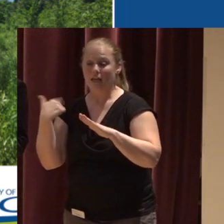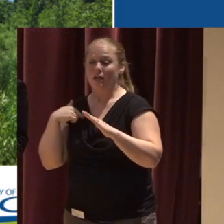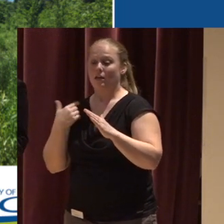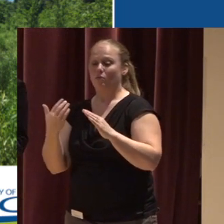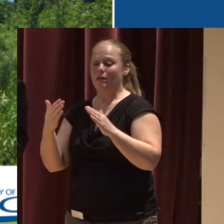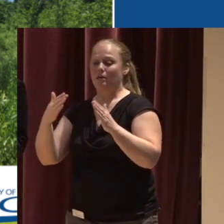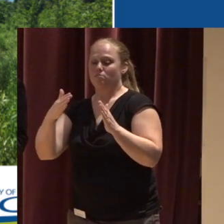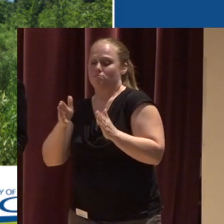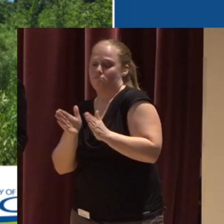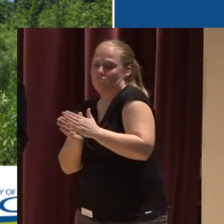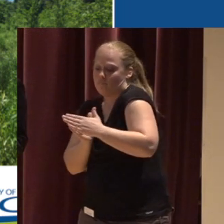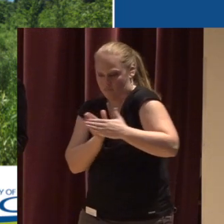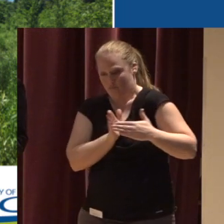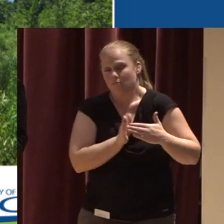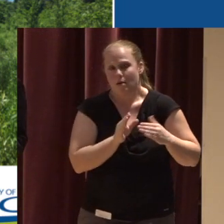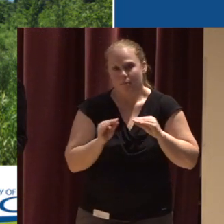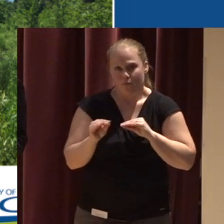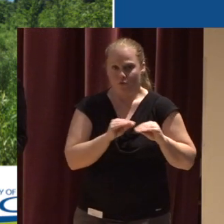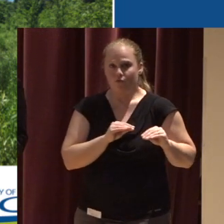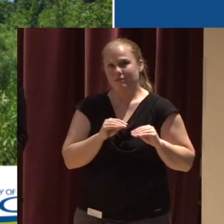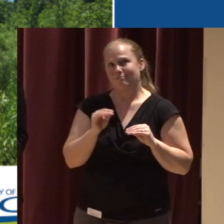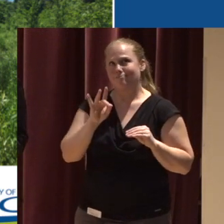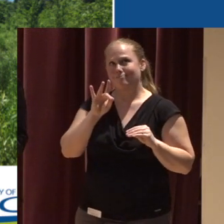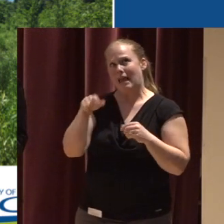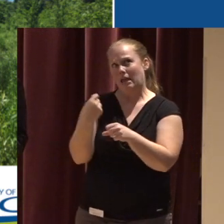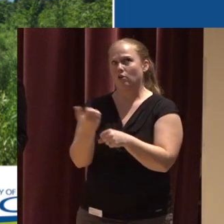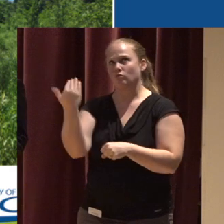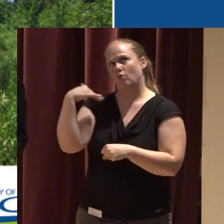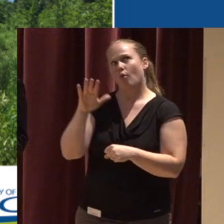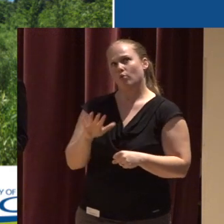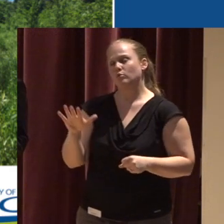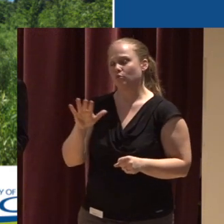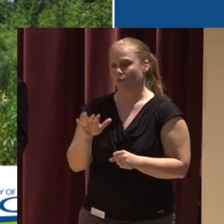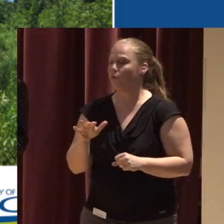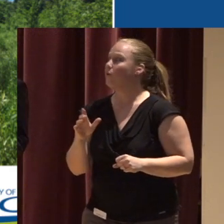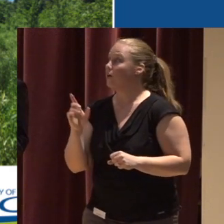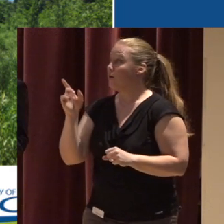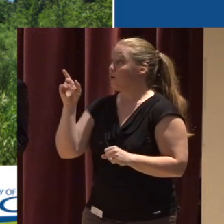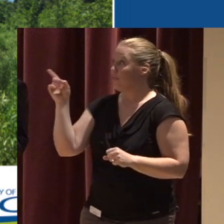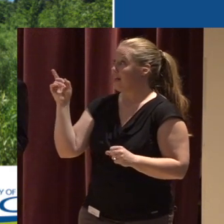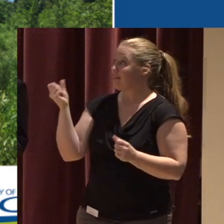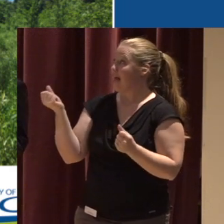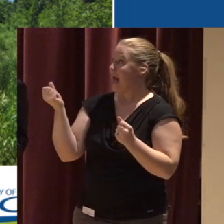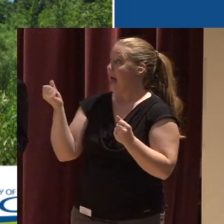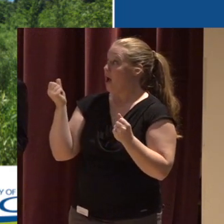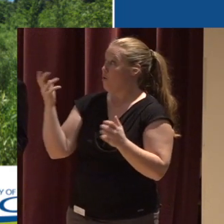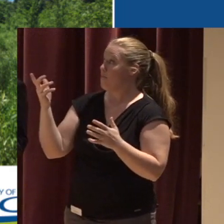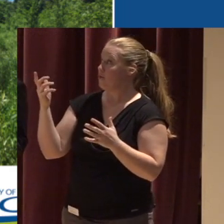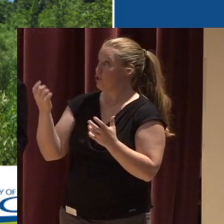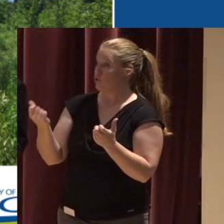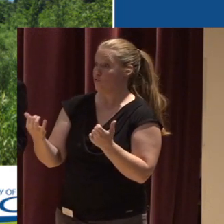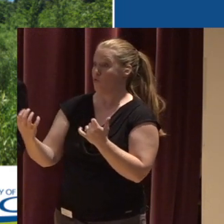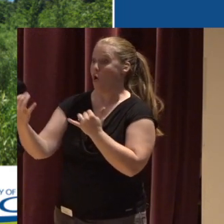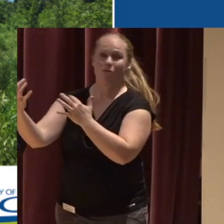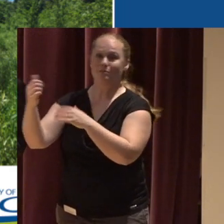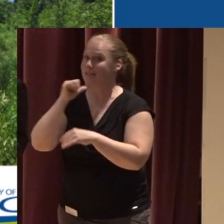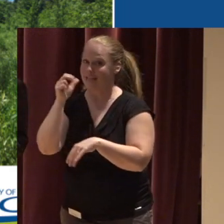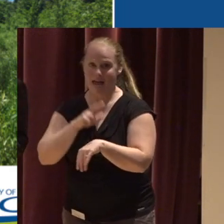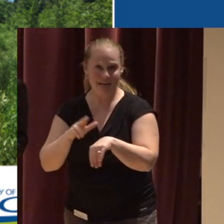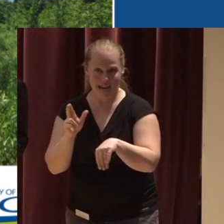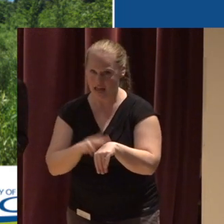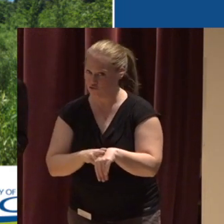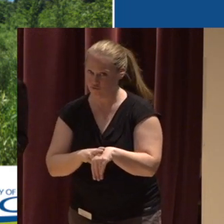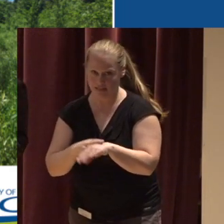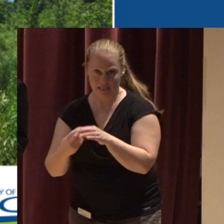Reconstructed and planted Roughly eight years ago at this point And so, this is the amount of vegetation that has grown This was not naturally